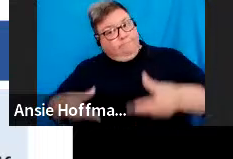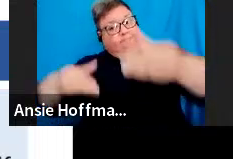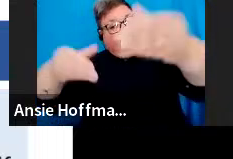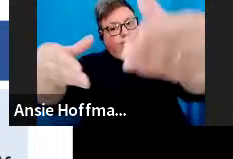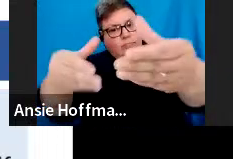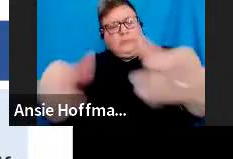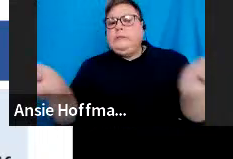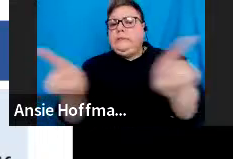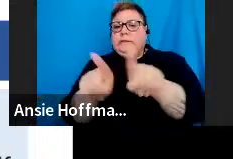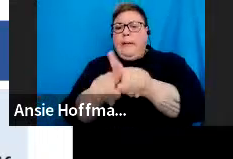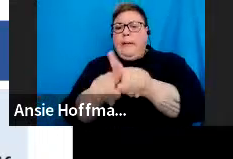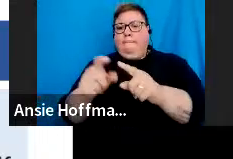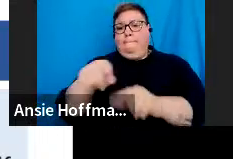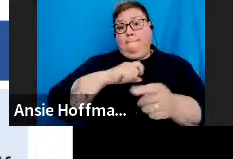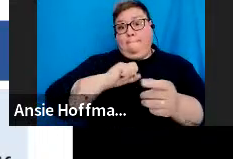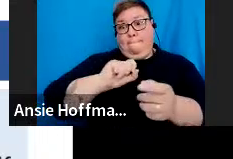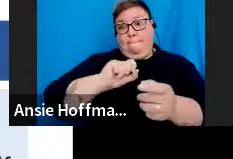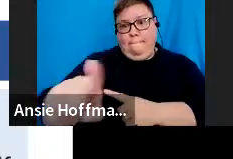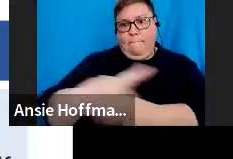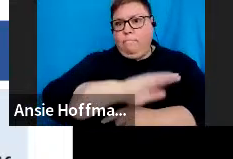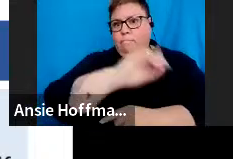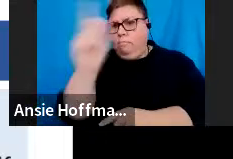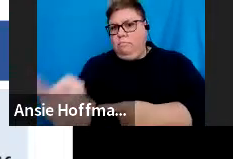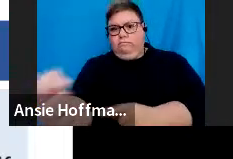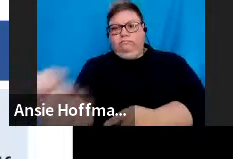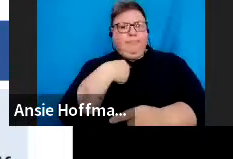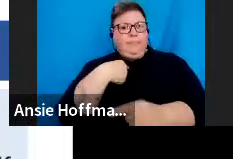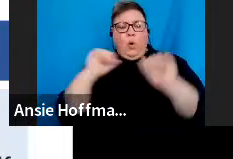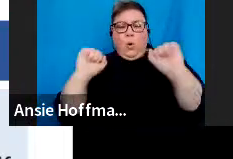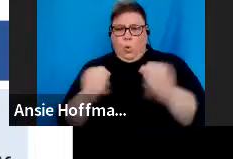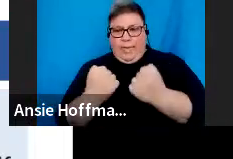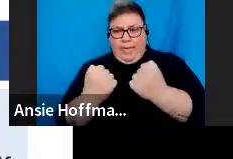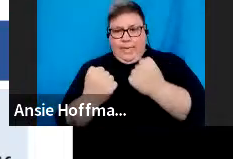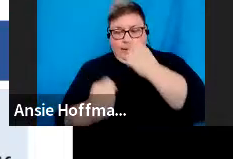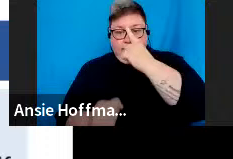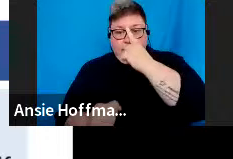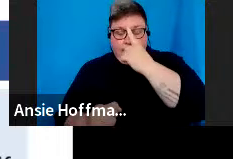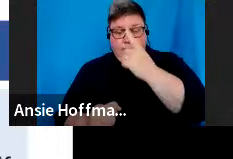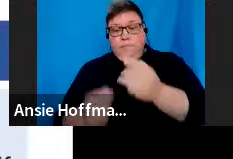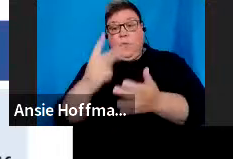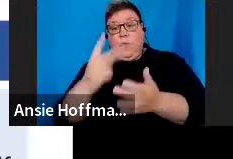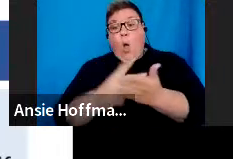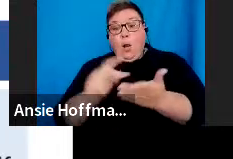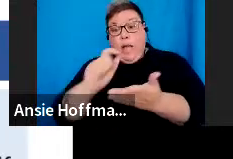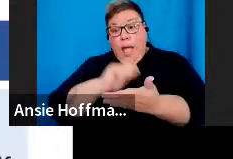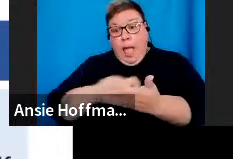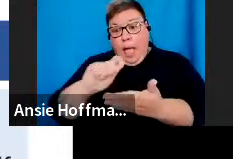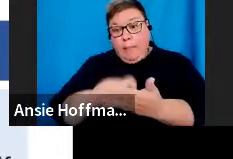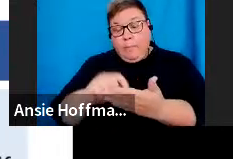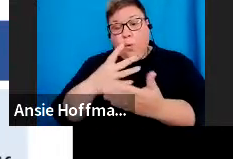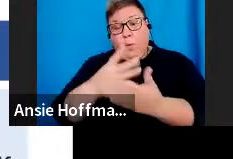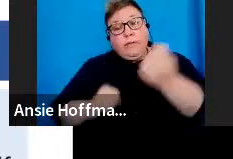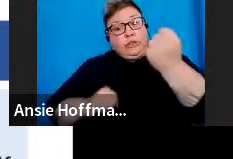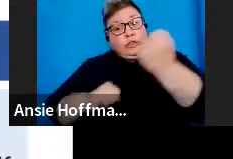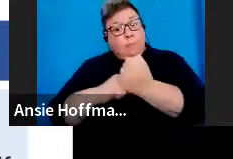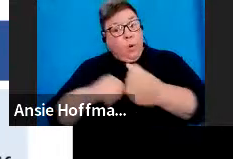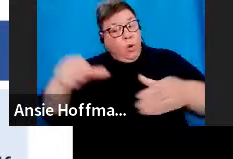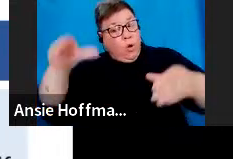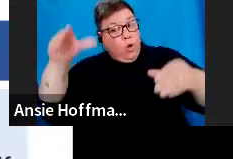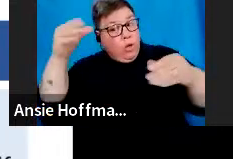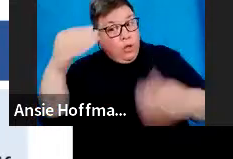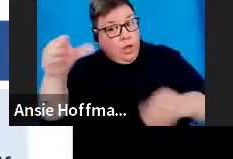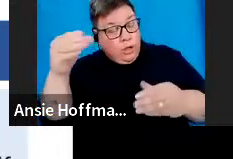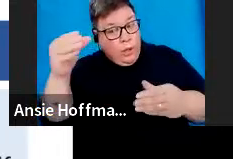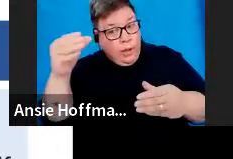day, submitted during working hours, and then only applications with supporting documents where a case is